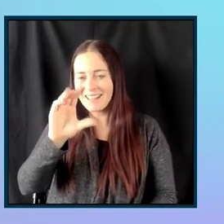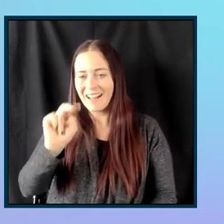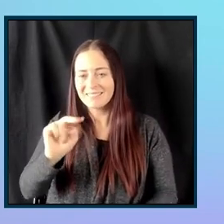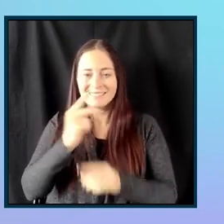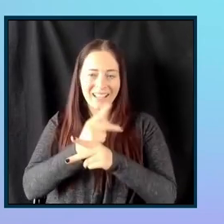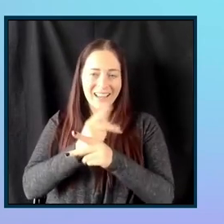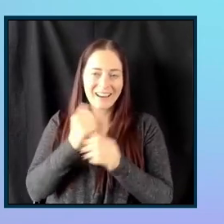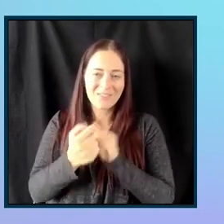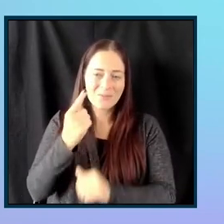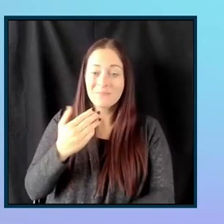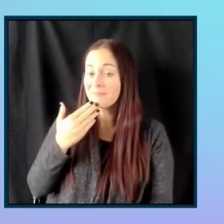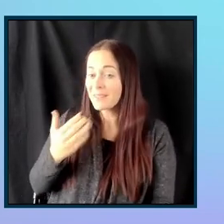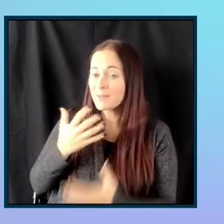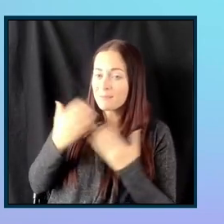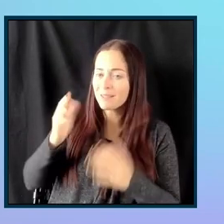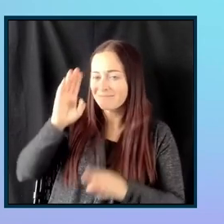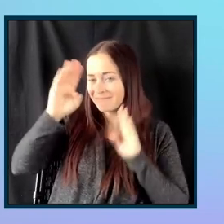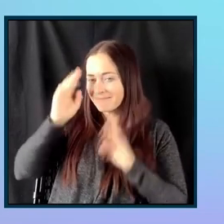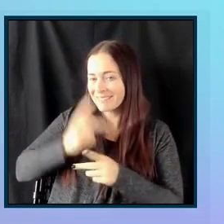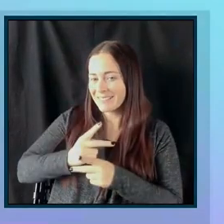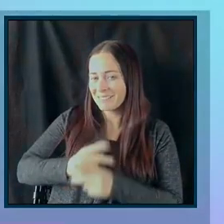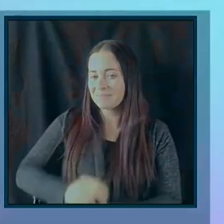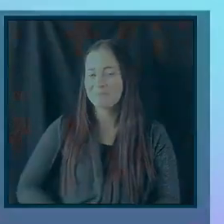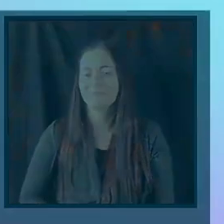everyone. you so much, Emily. Bye, everyone. Thank you.